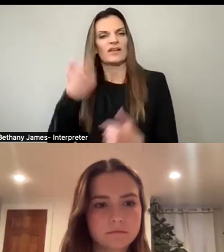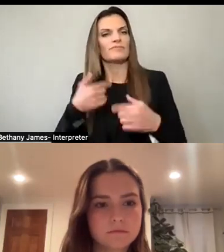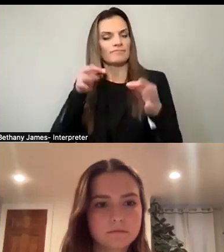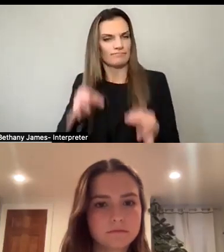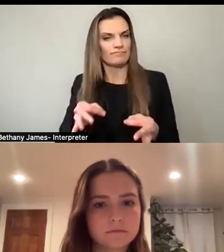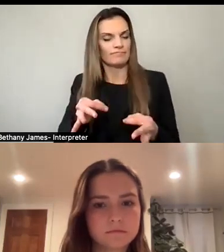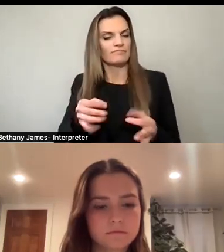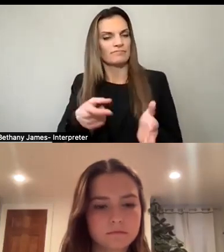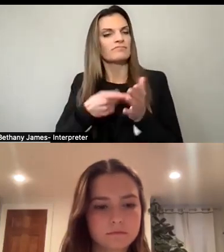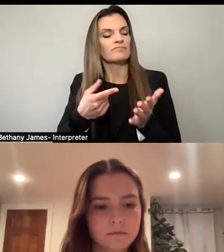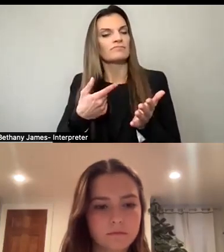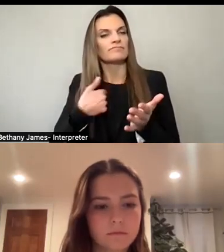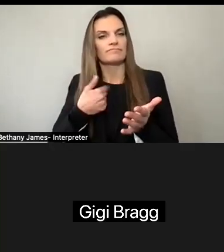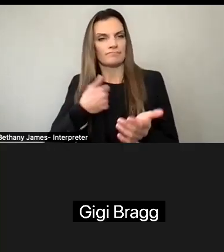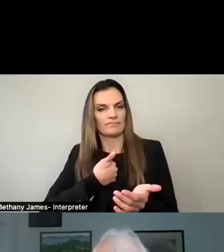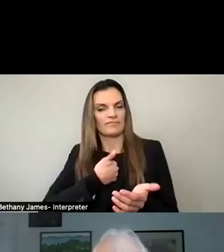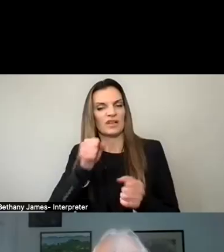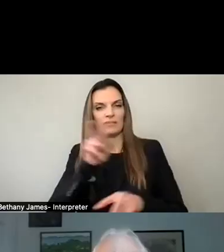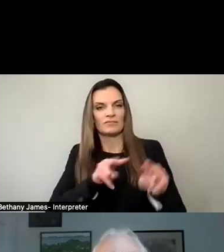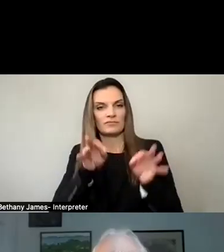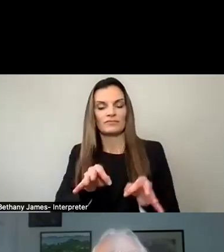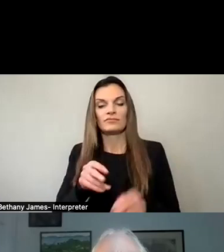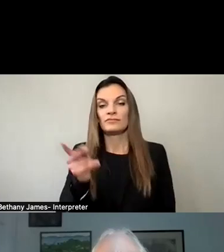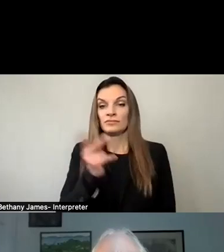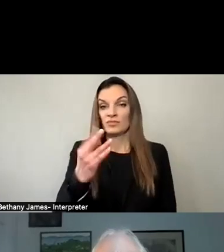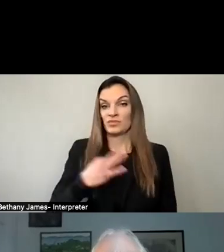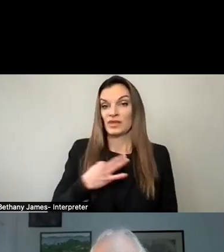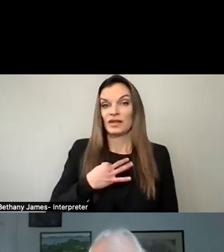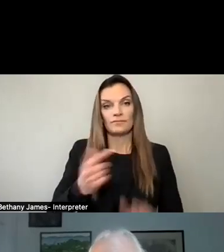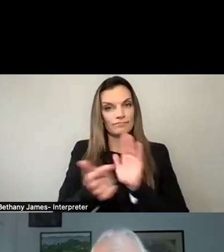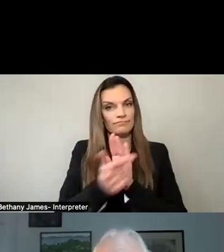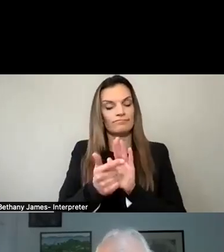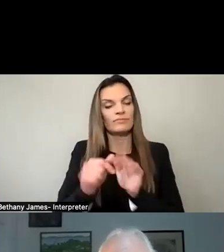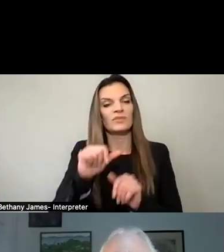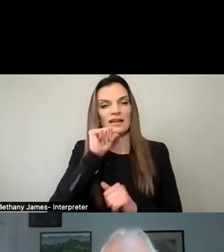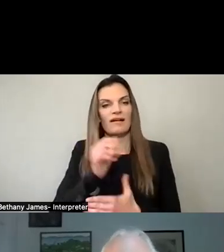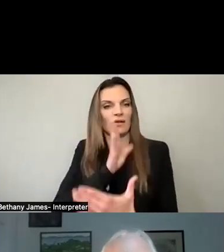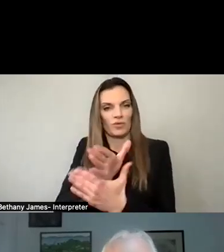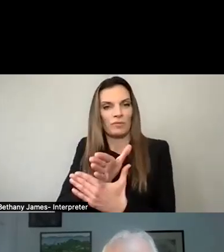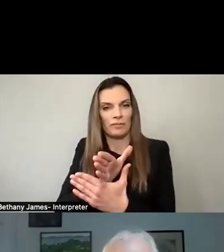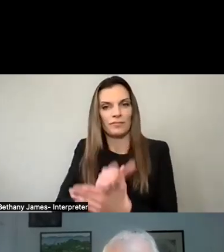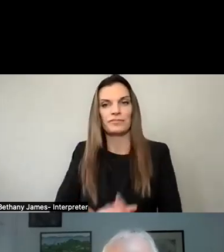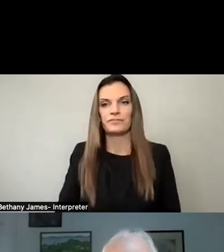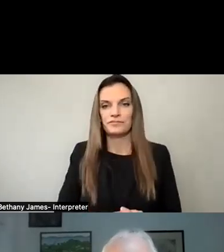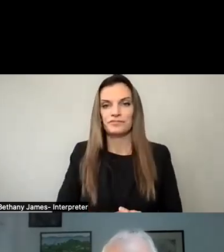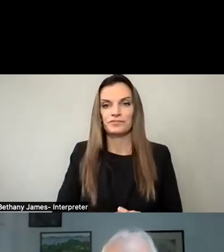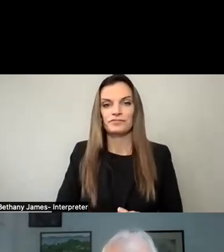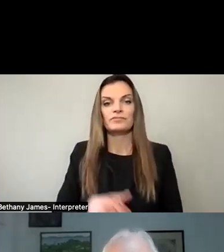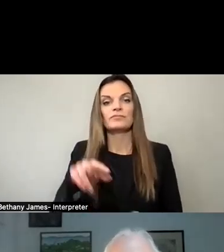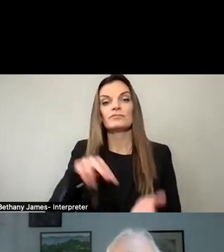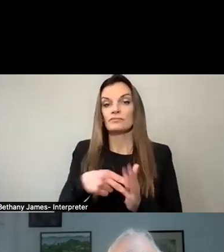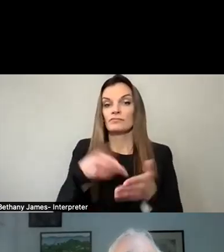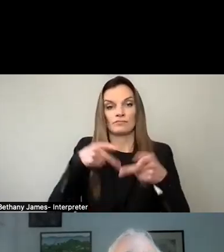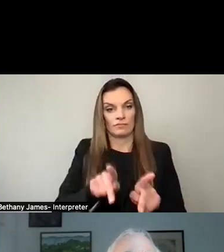Finally, the candidates will not interrupt each other or the moderator during the forum, and as a moderator,